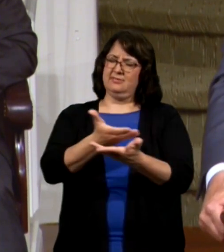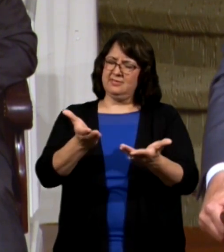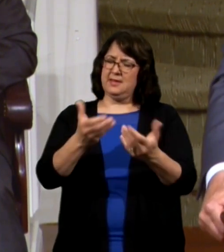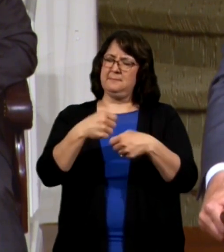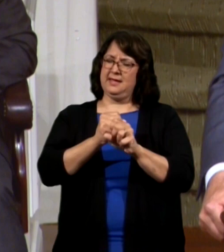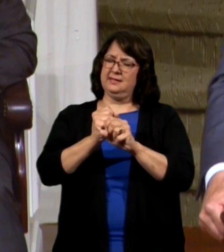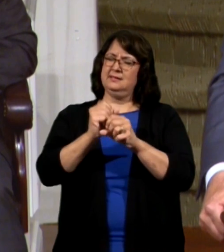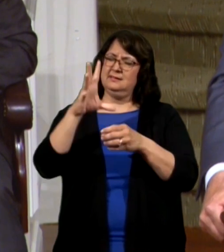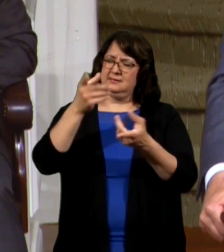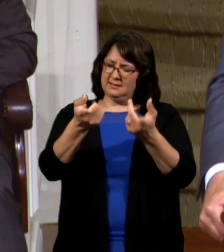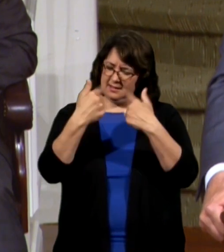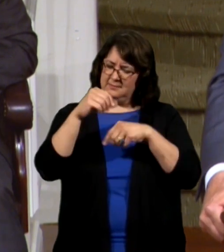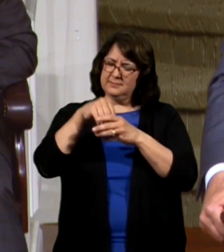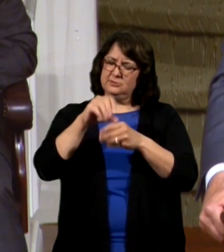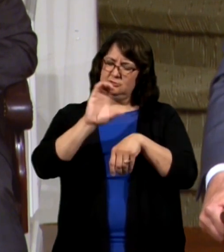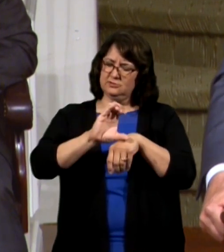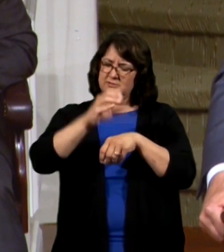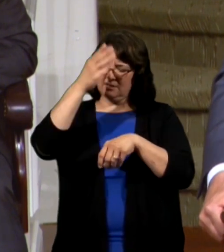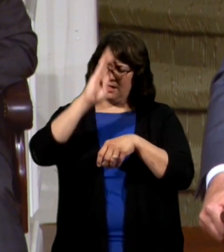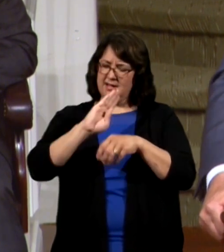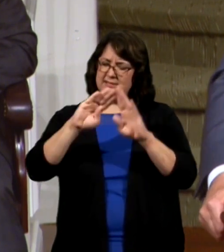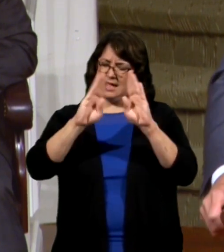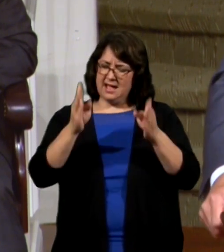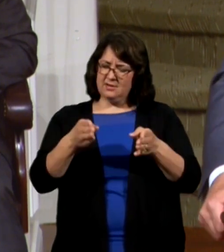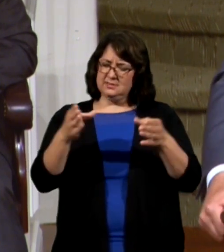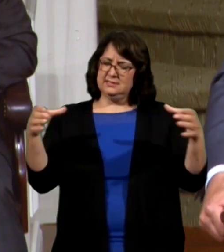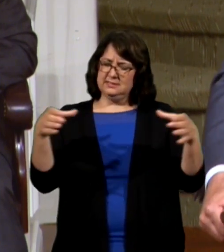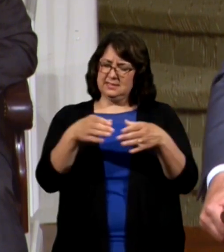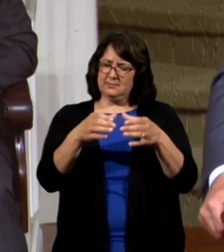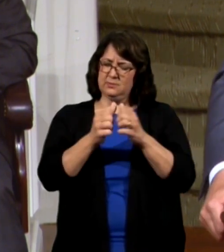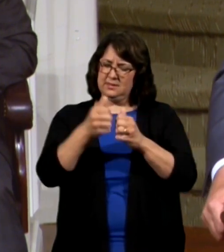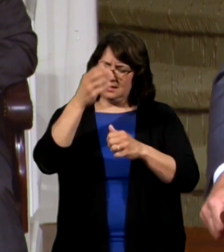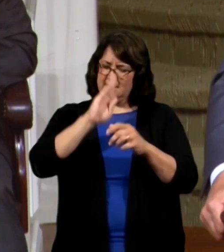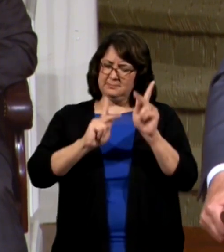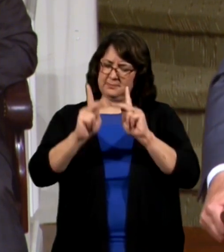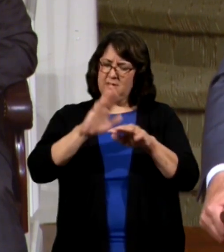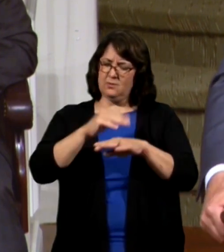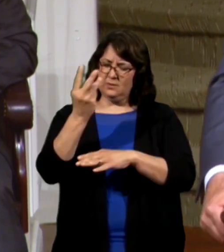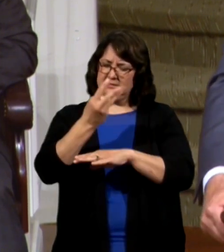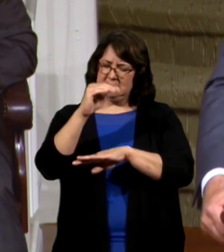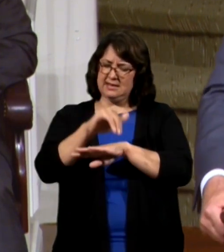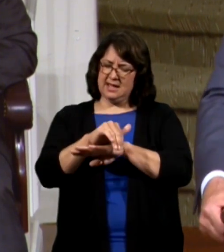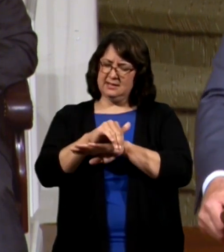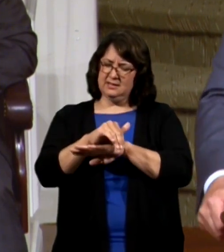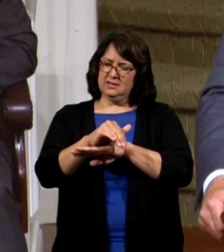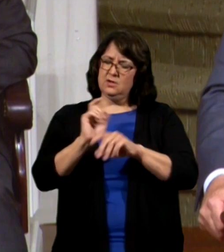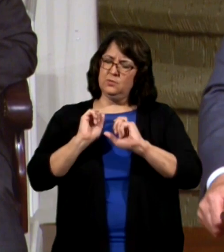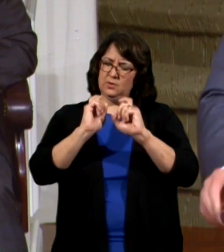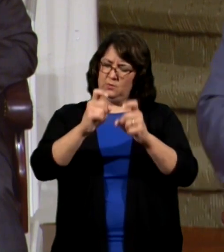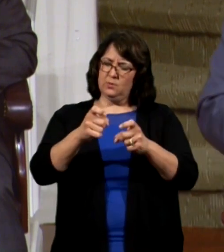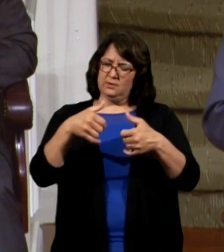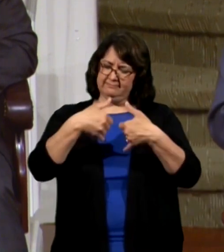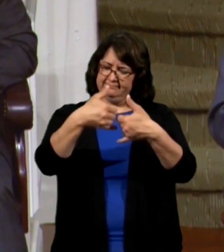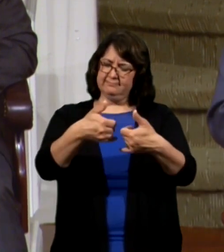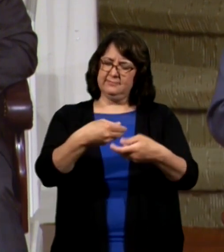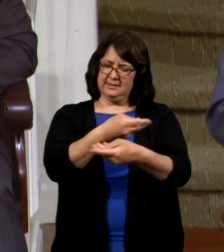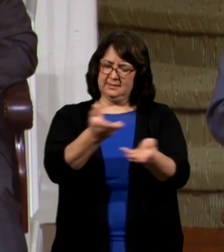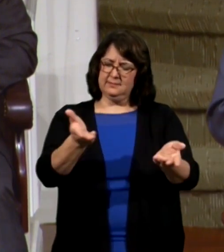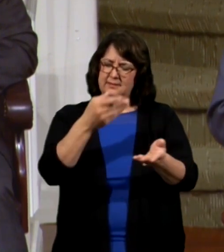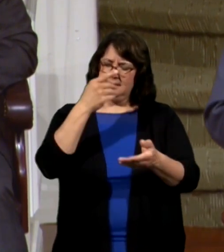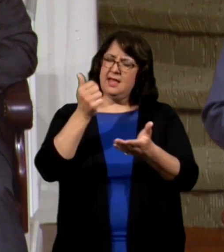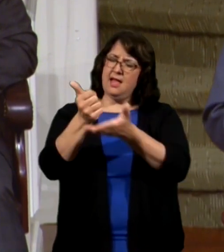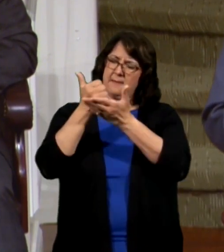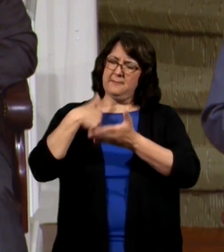in church, God's house, assembling with God's people on a Wednesday night. Reward them for that. Help us.